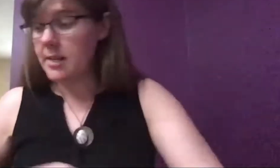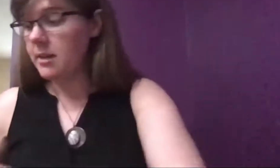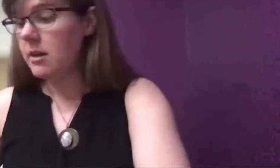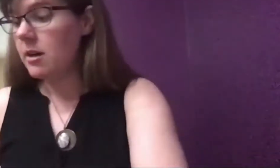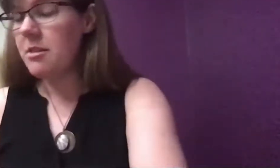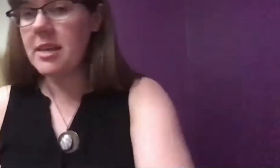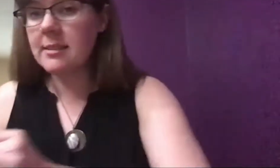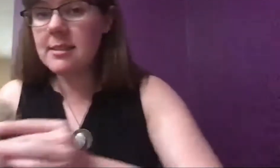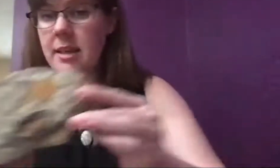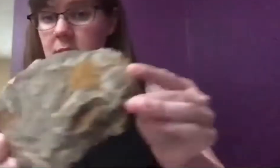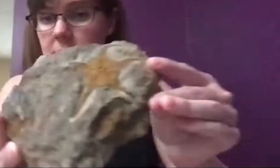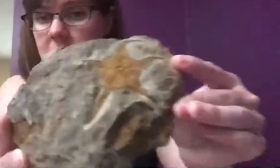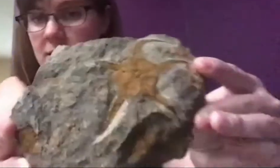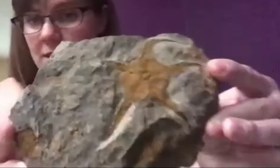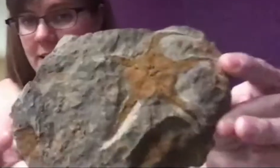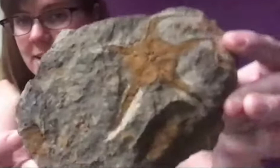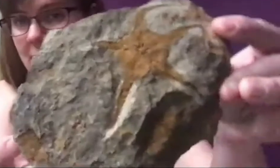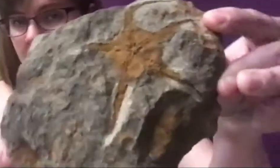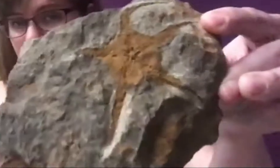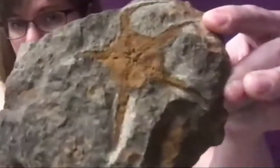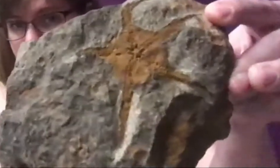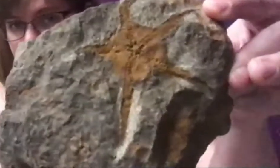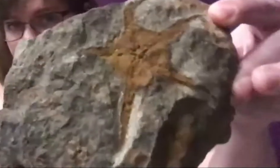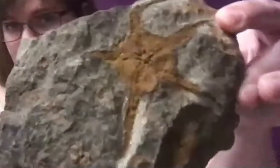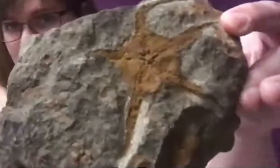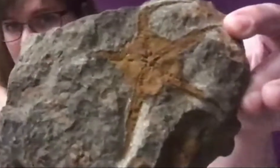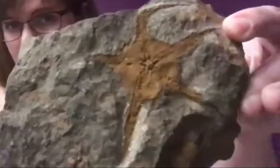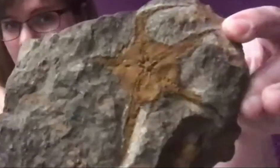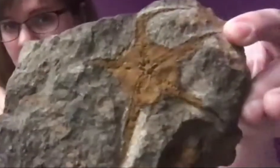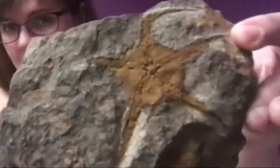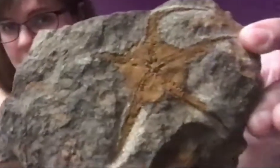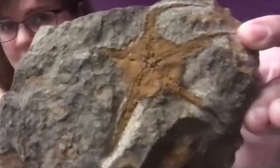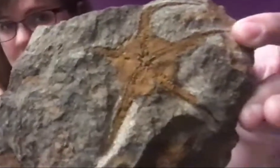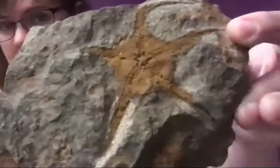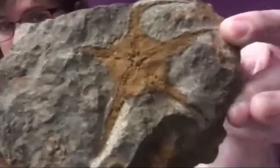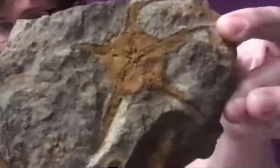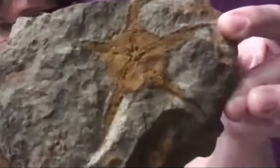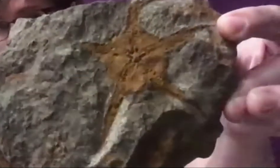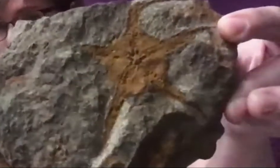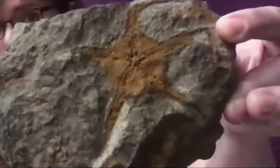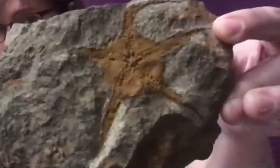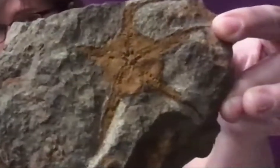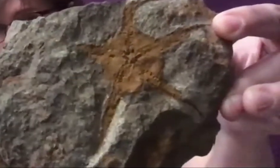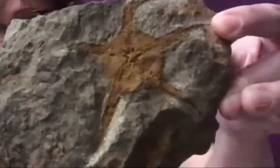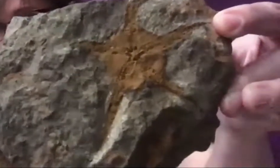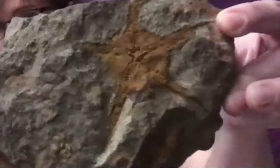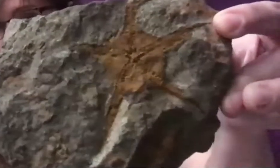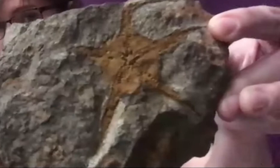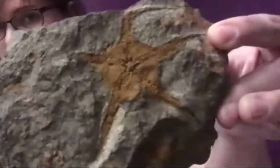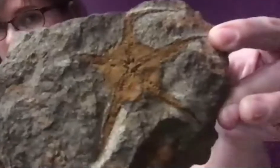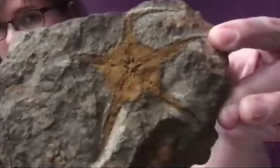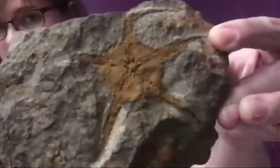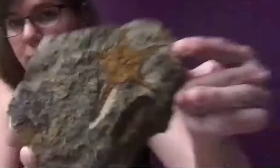study are things that look like this. This is a brittle star